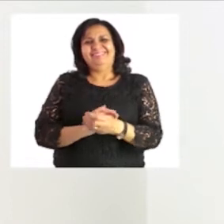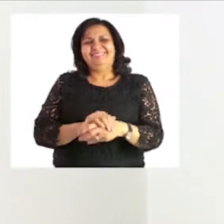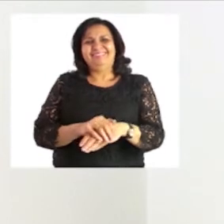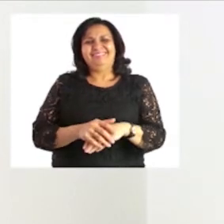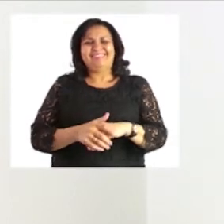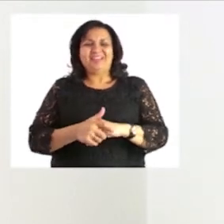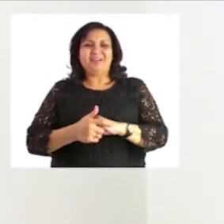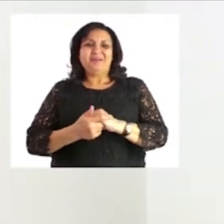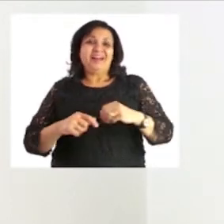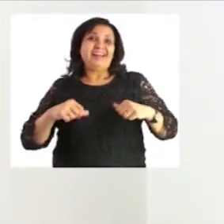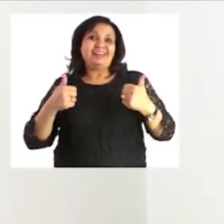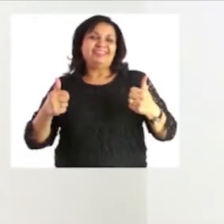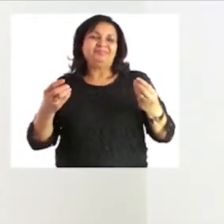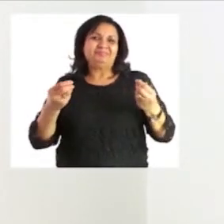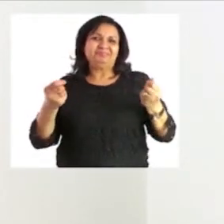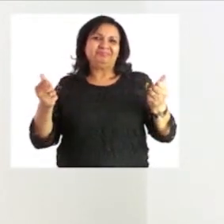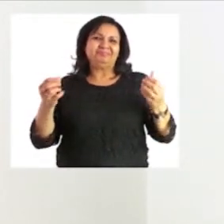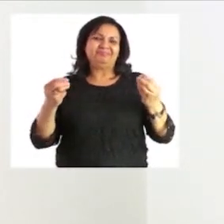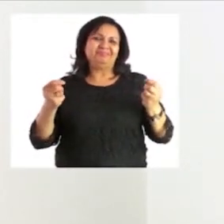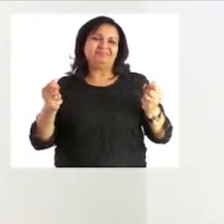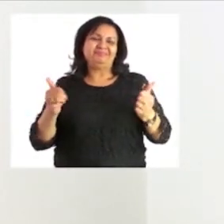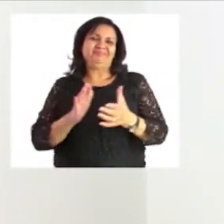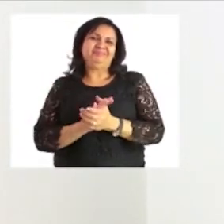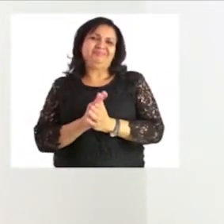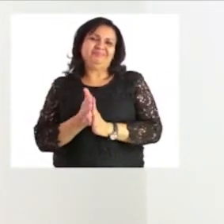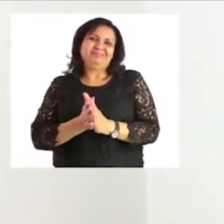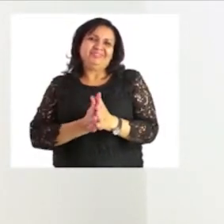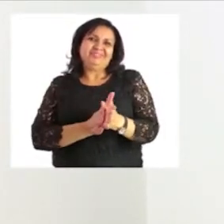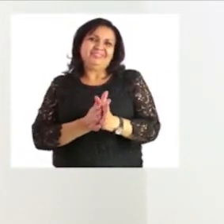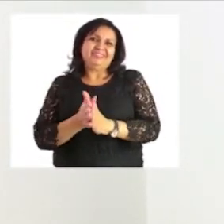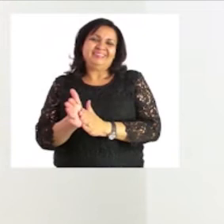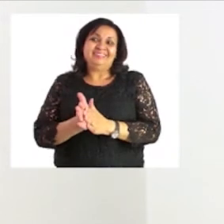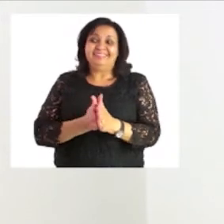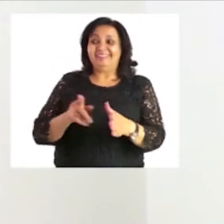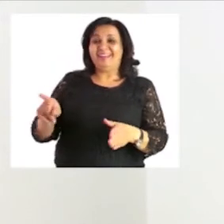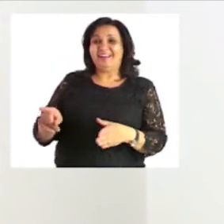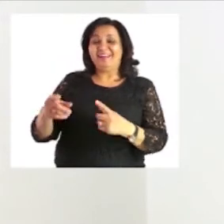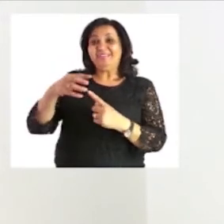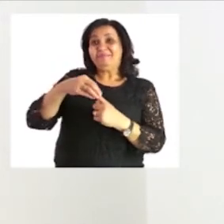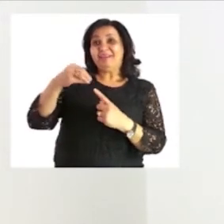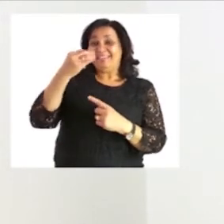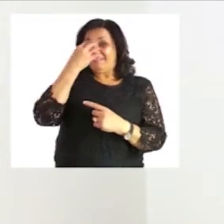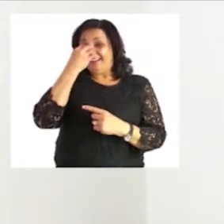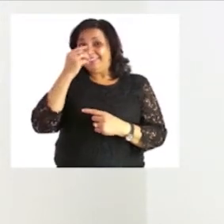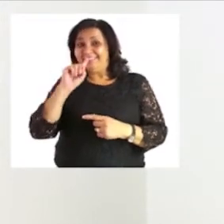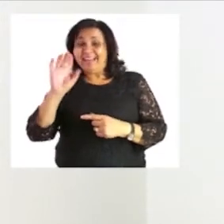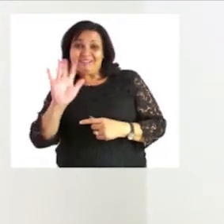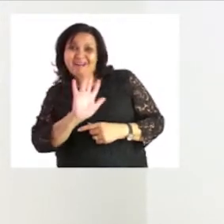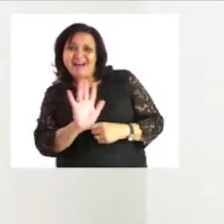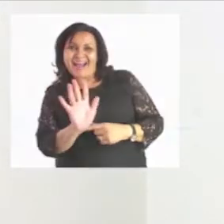well then make sure your fingers are nice and dry and let's call our friend zossie to come and say bye with